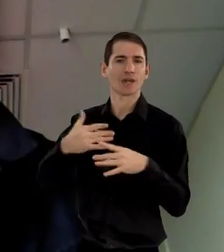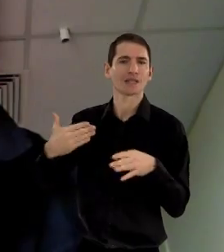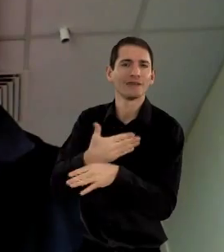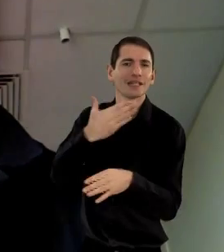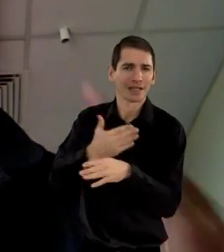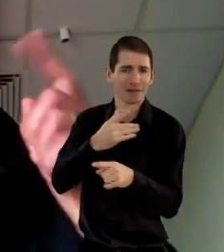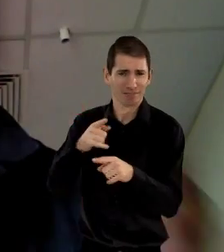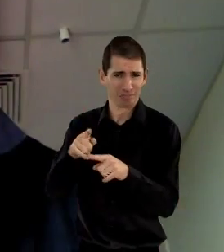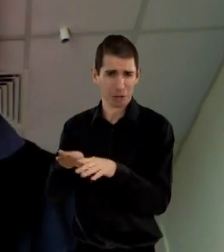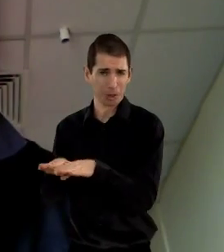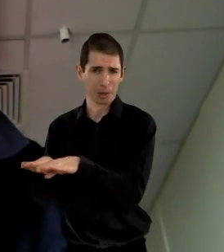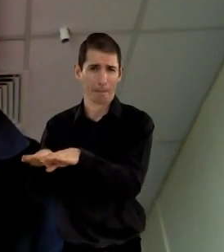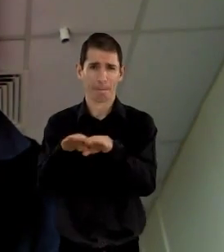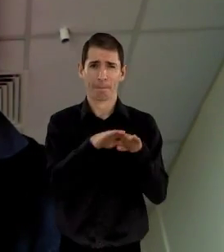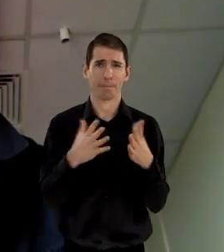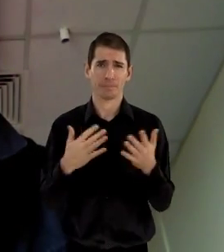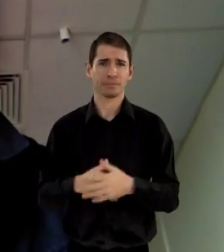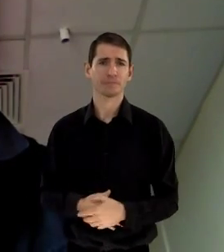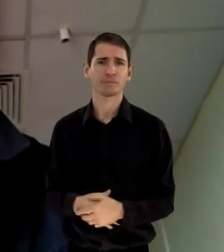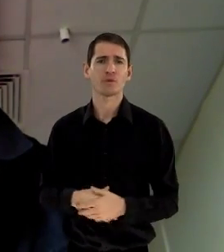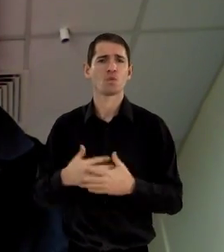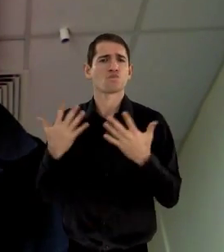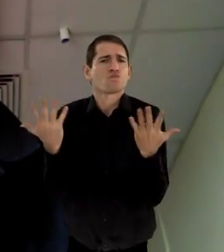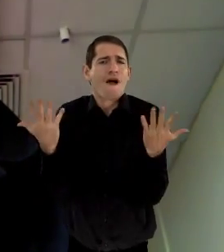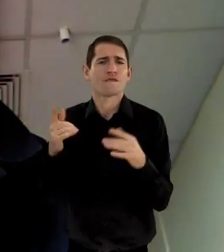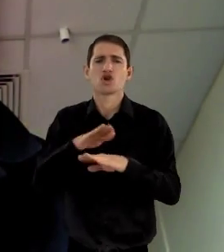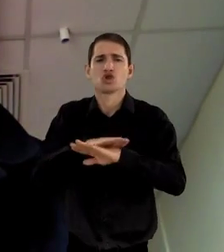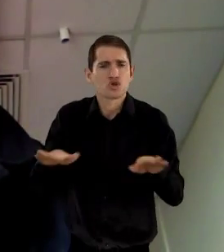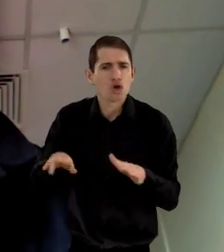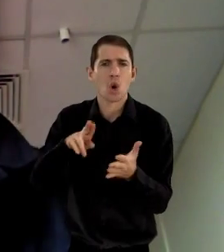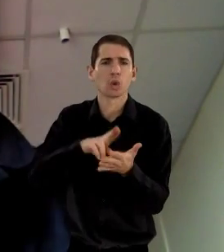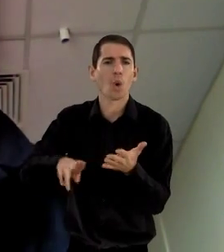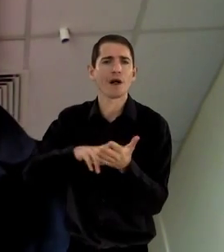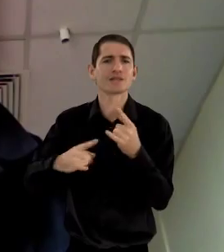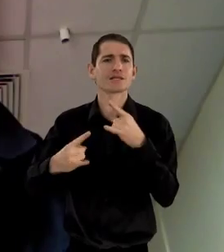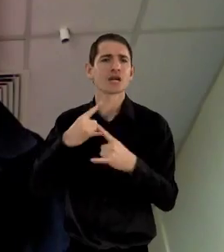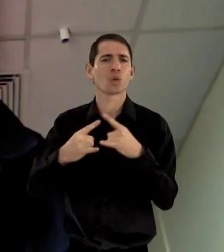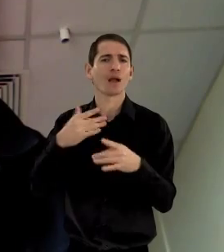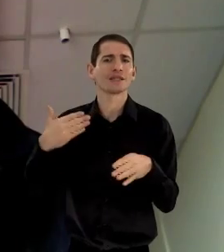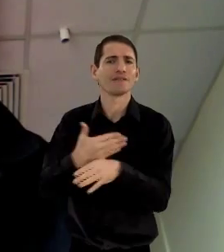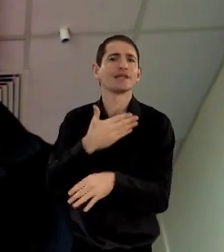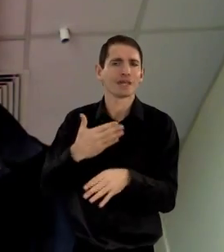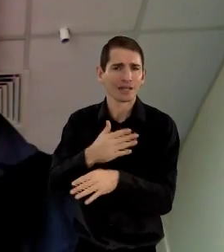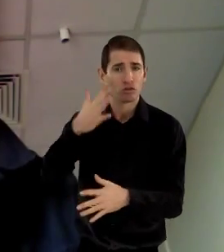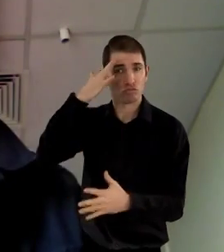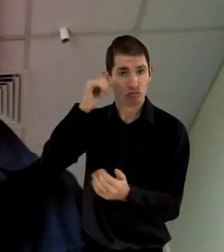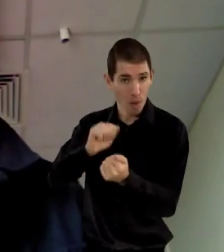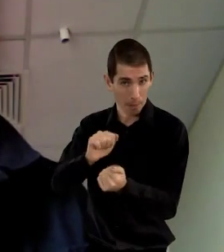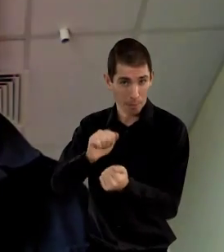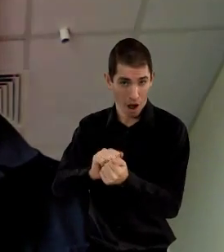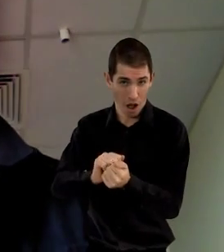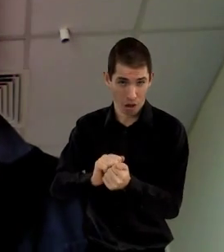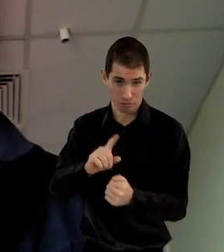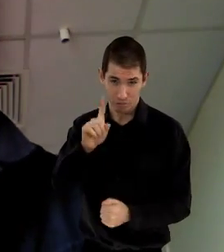non-normal sexual activities and so on and so forth. Whatever non-normal sexual activities